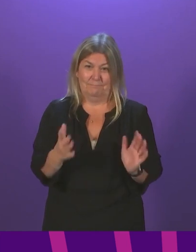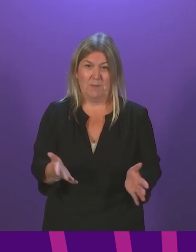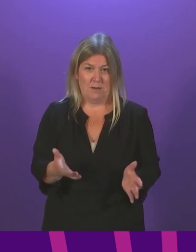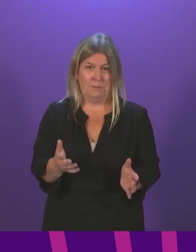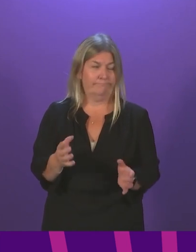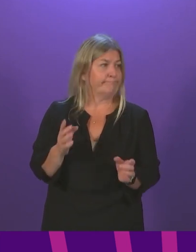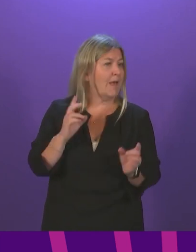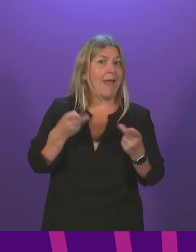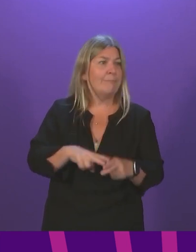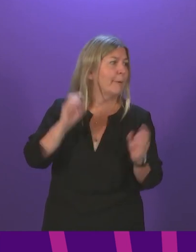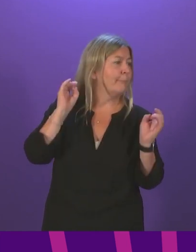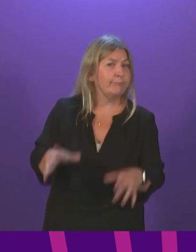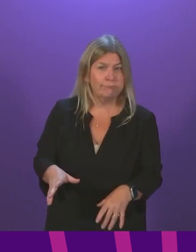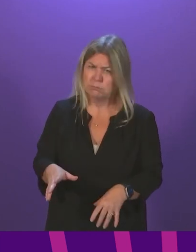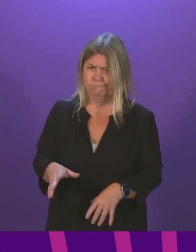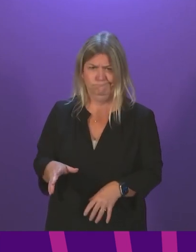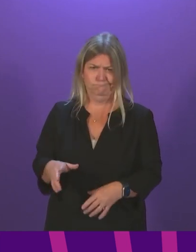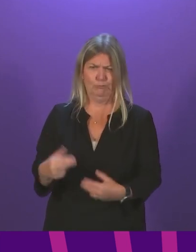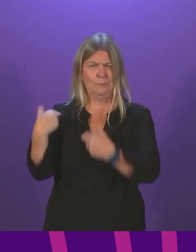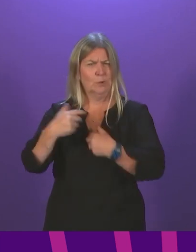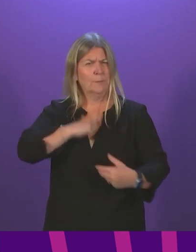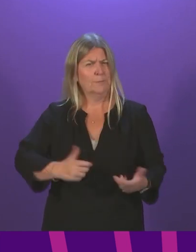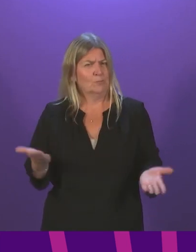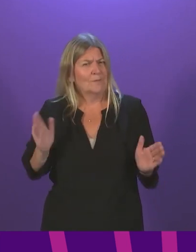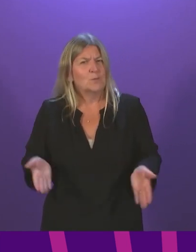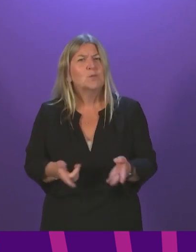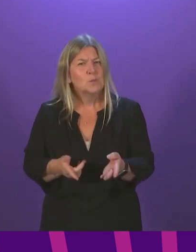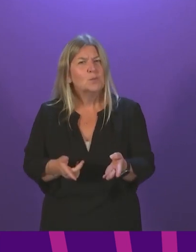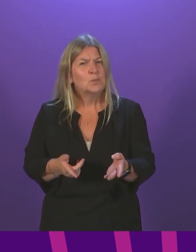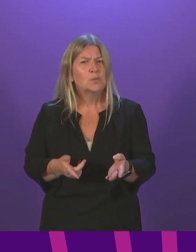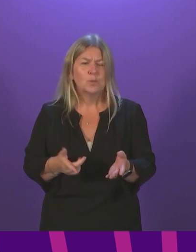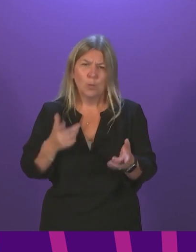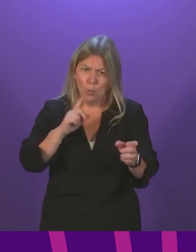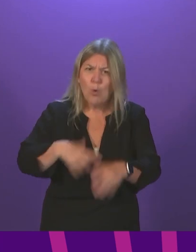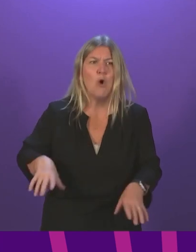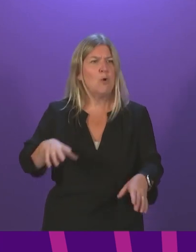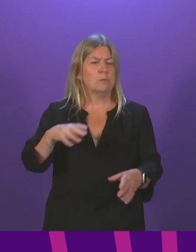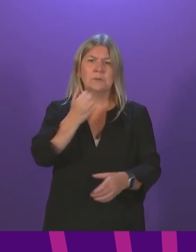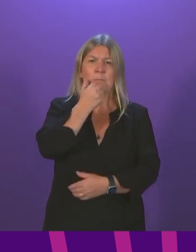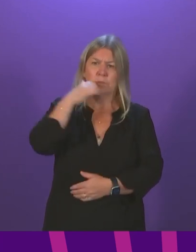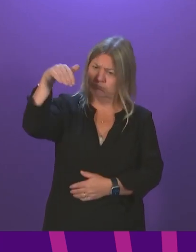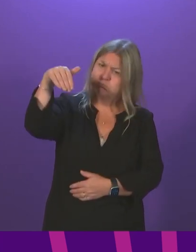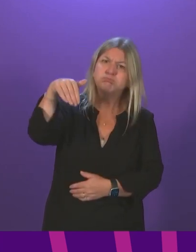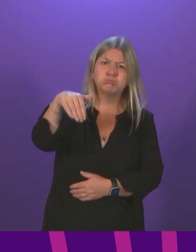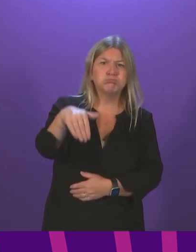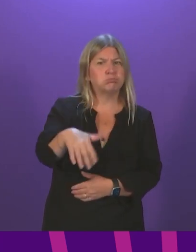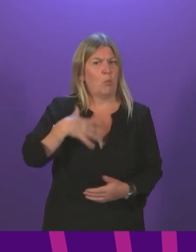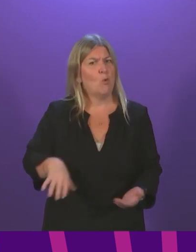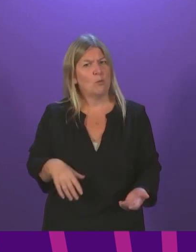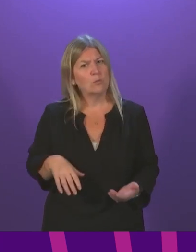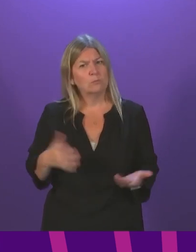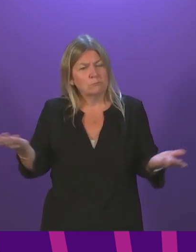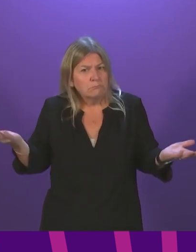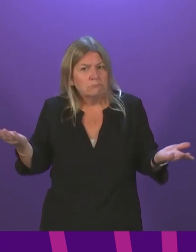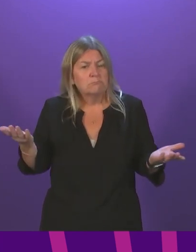to take advantage of all of the different levers that we have at our disposal to try to push cases down. That includes, of course, Covid